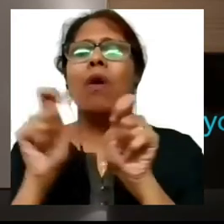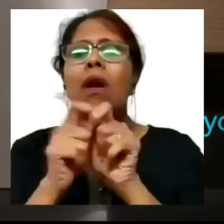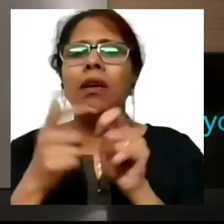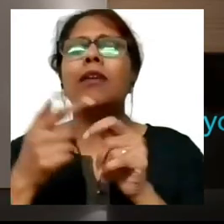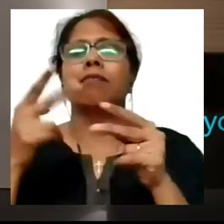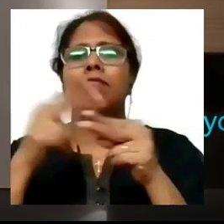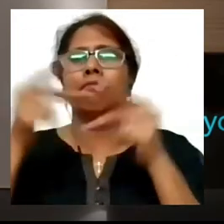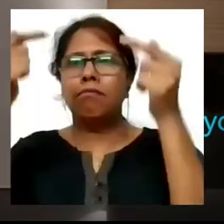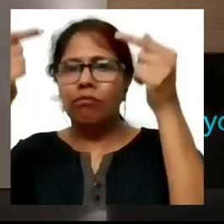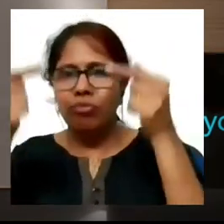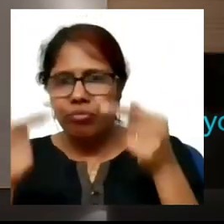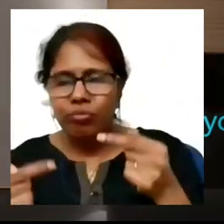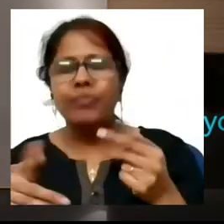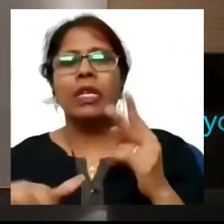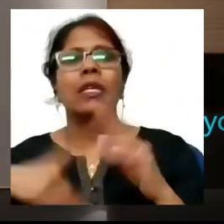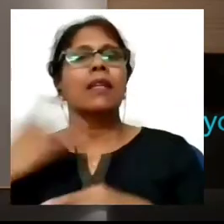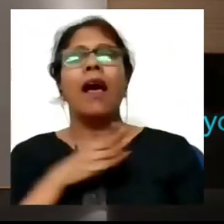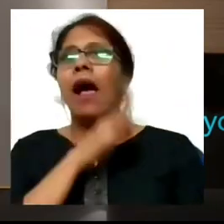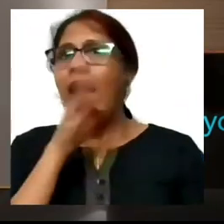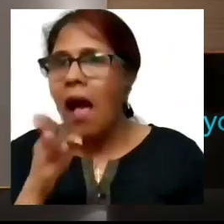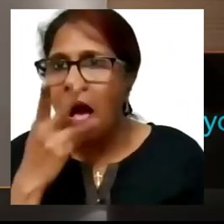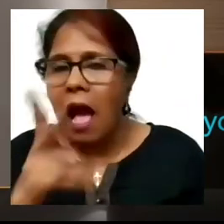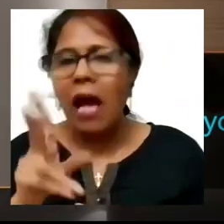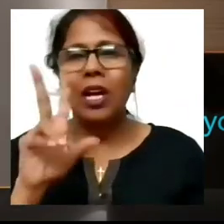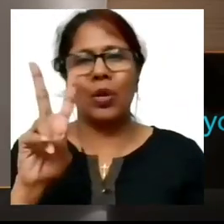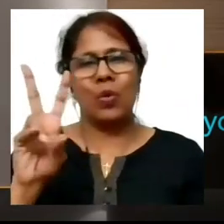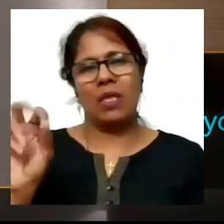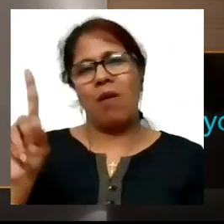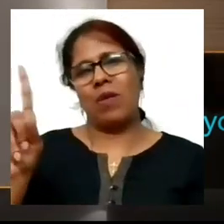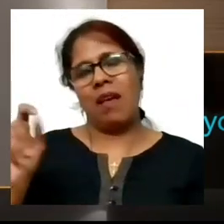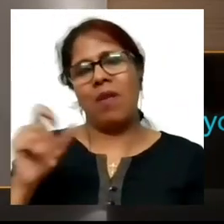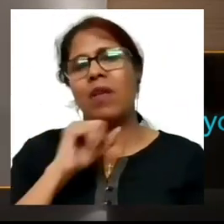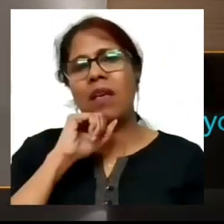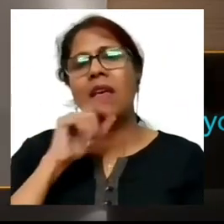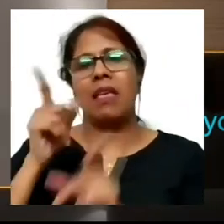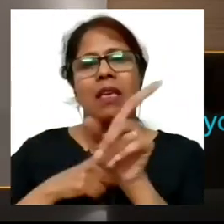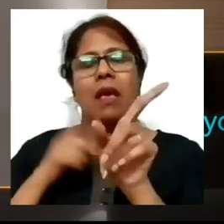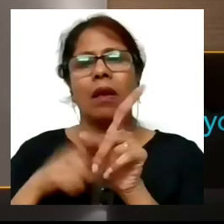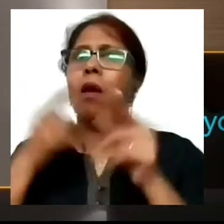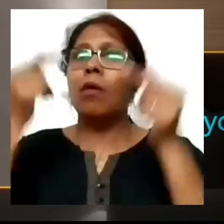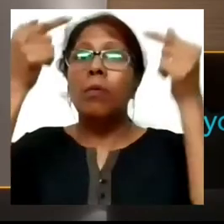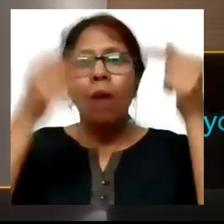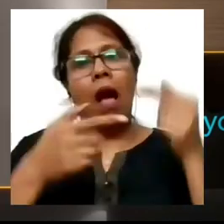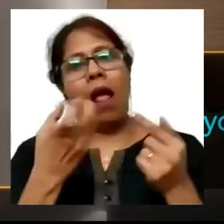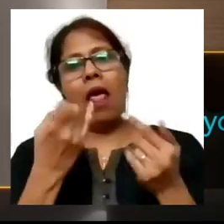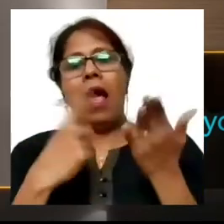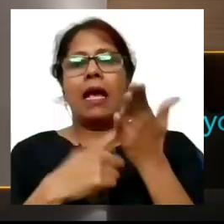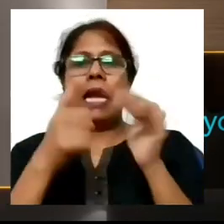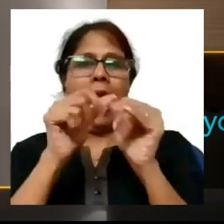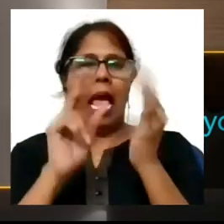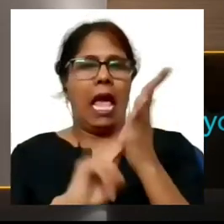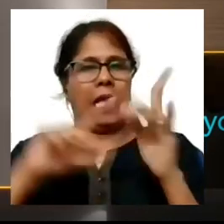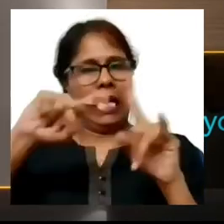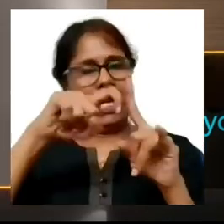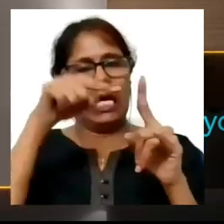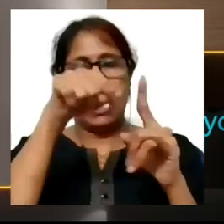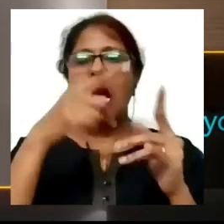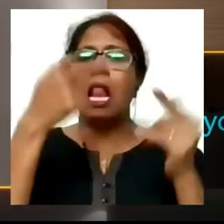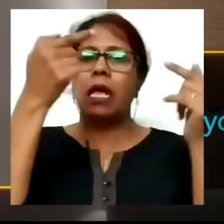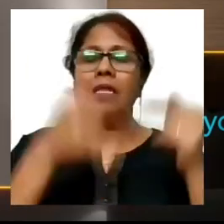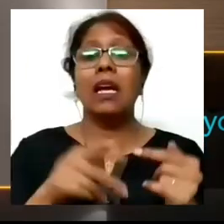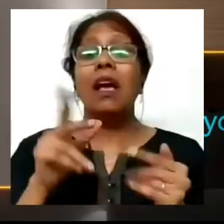in the rank list so when my result came out in 2010 I was present in the rank list 2011 actually the exam was in 10